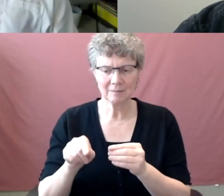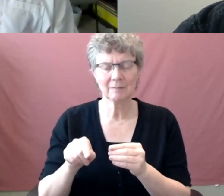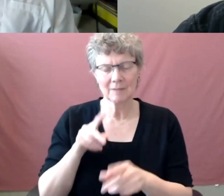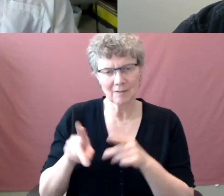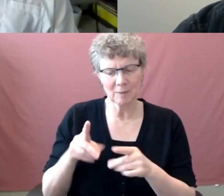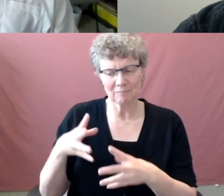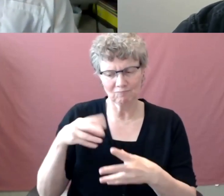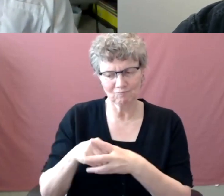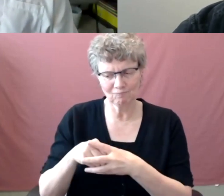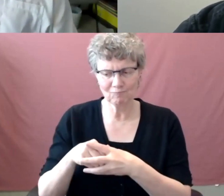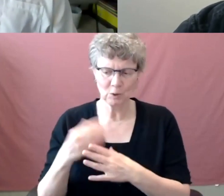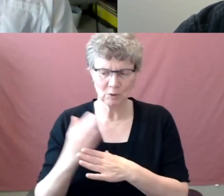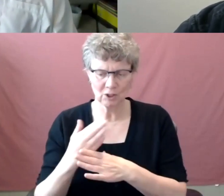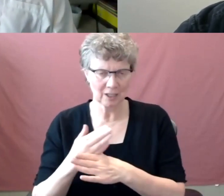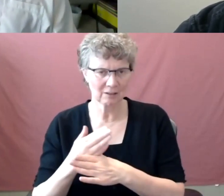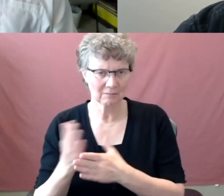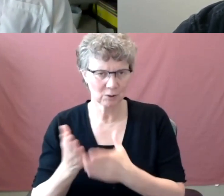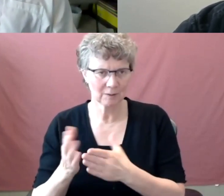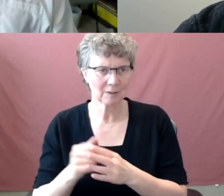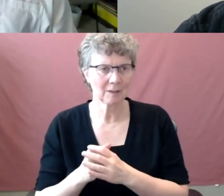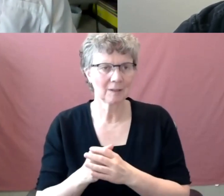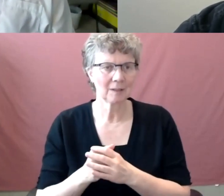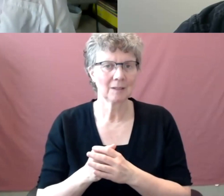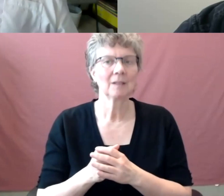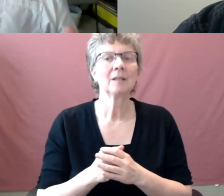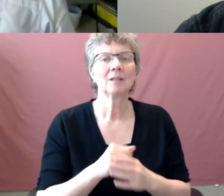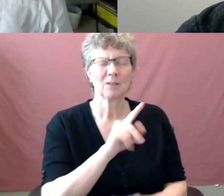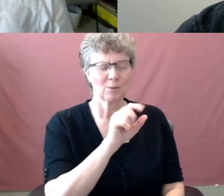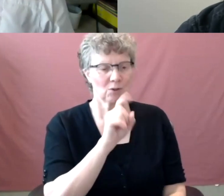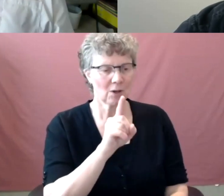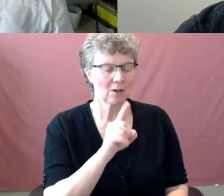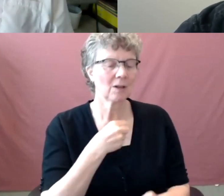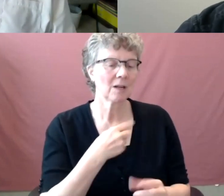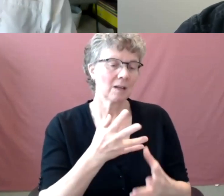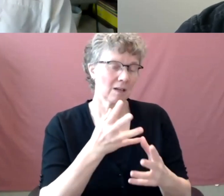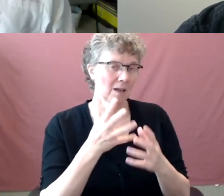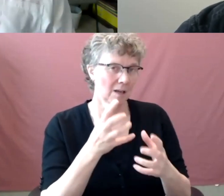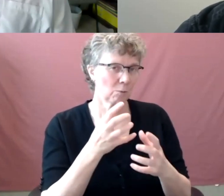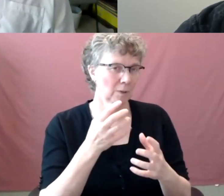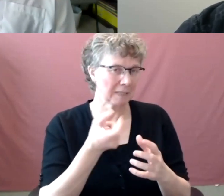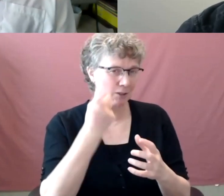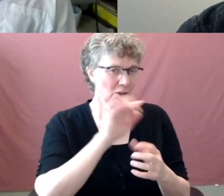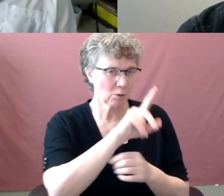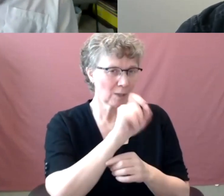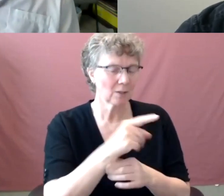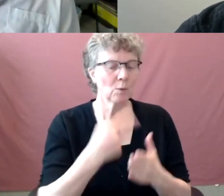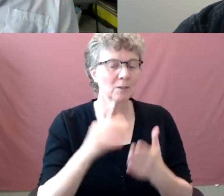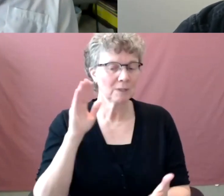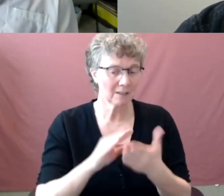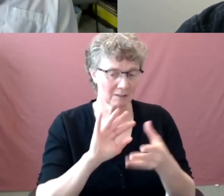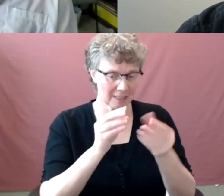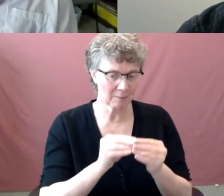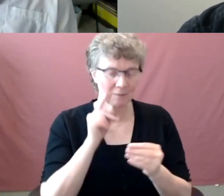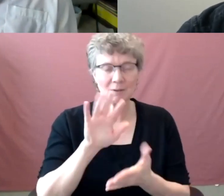I understand your question, uh, Patty. So, so what has been the reduction within the central IT function? Yeah. So Mike, you might, you might have those